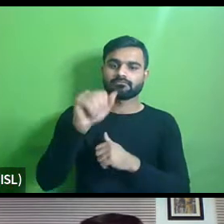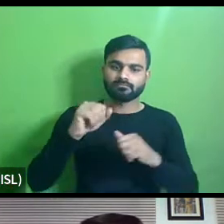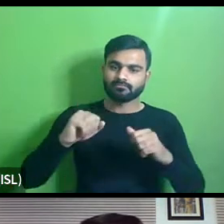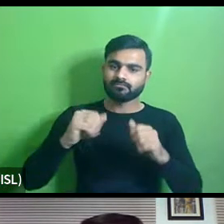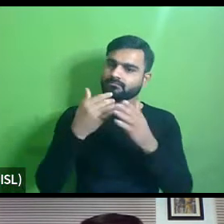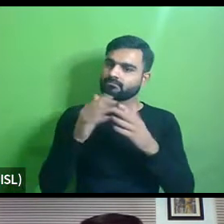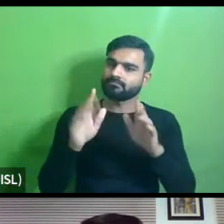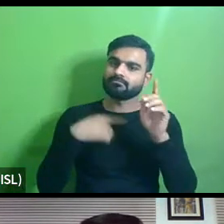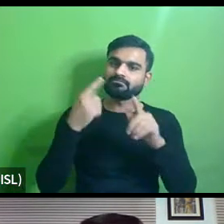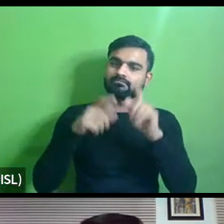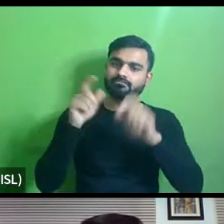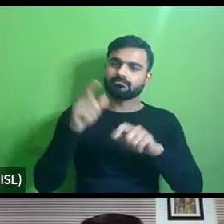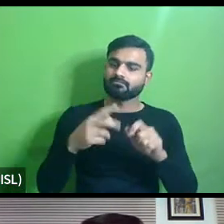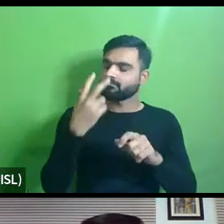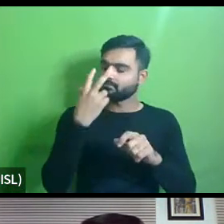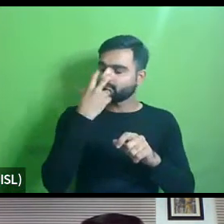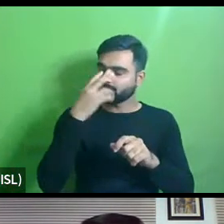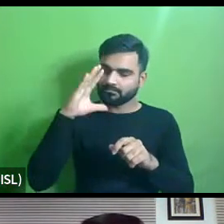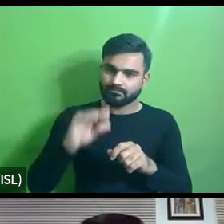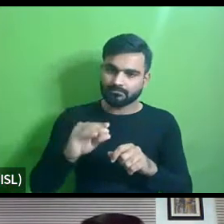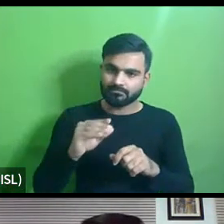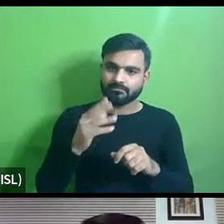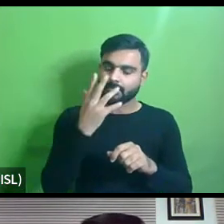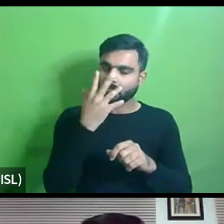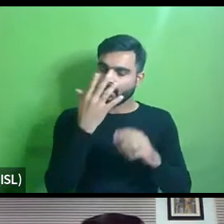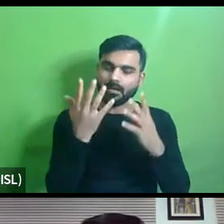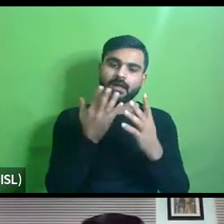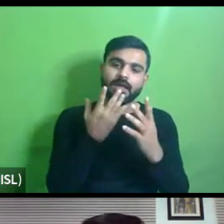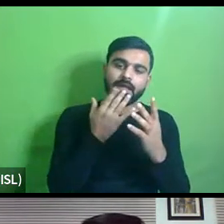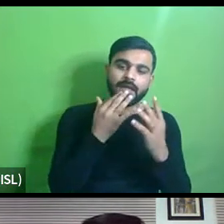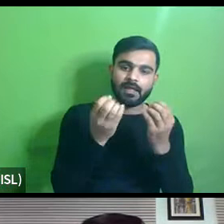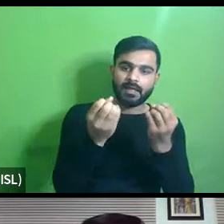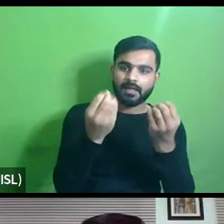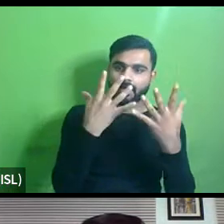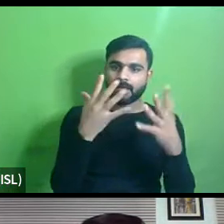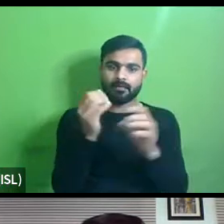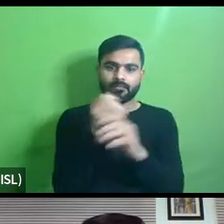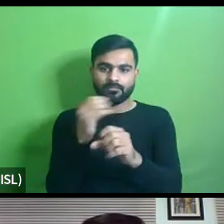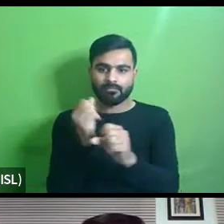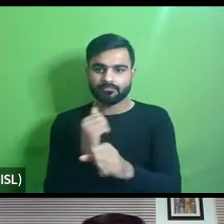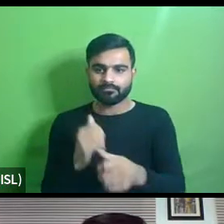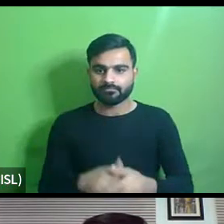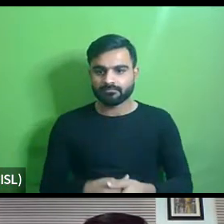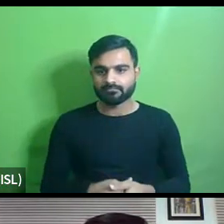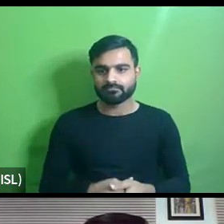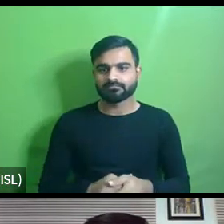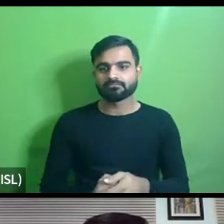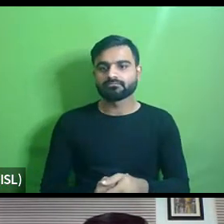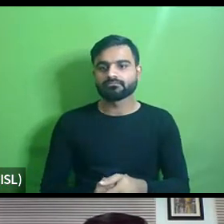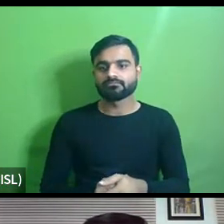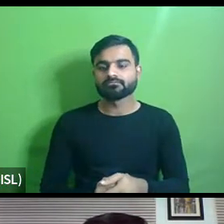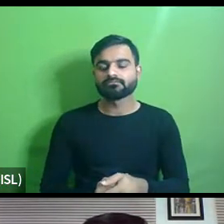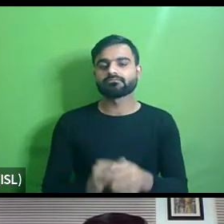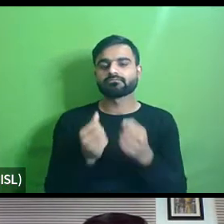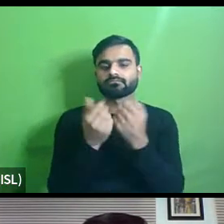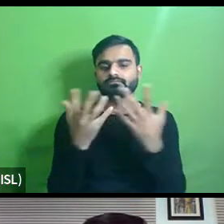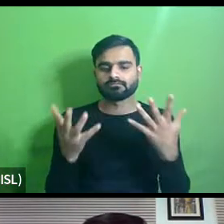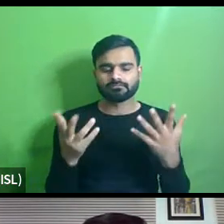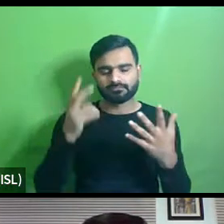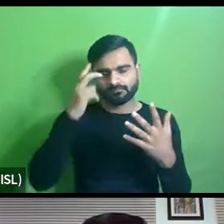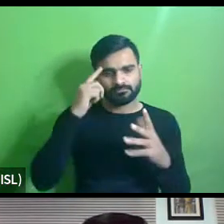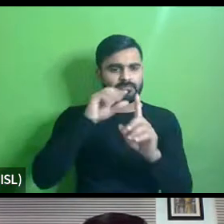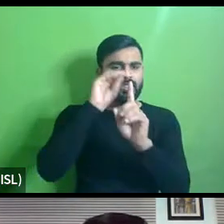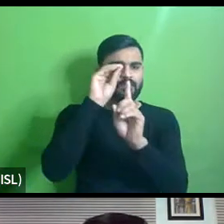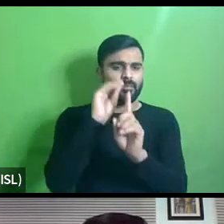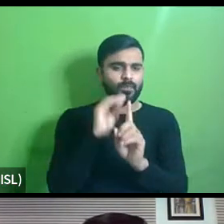anybody who's having low vision uh the color contrasting uh strips are missing um and and all of this gets suddenly highlighted